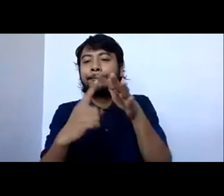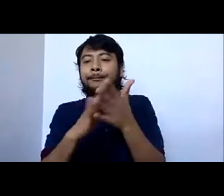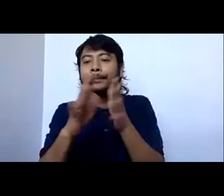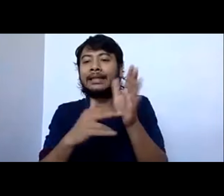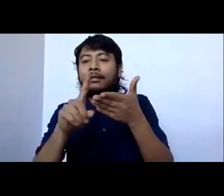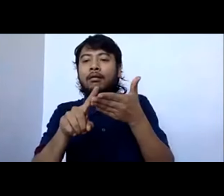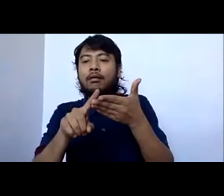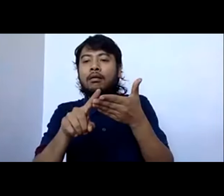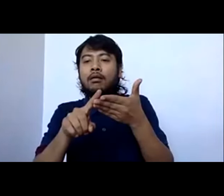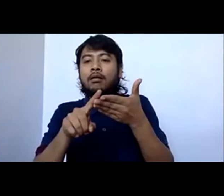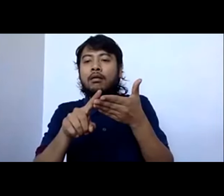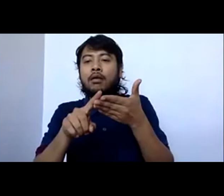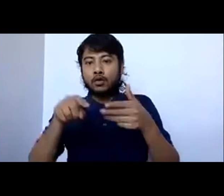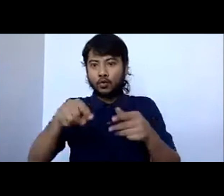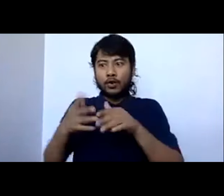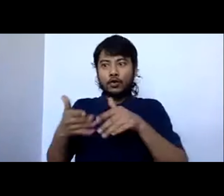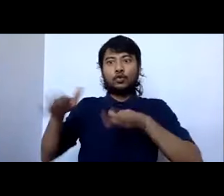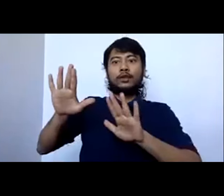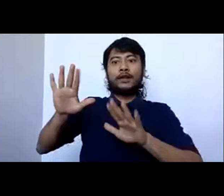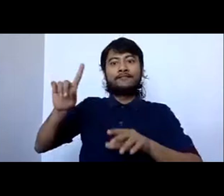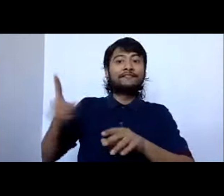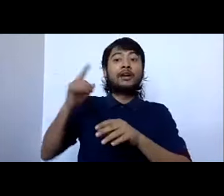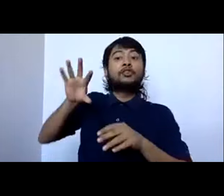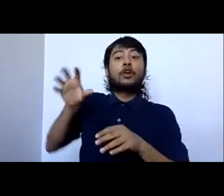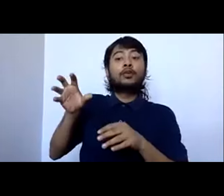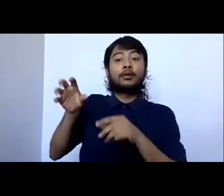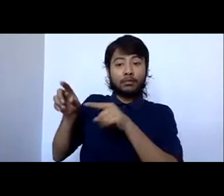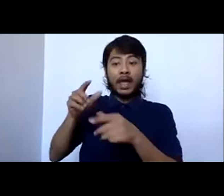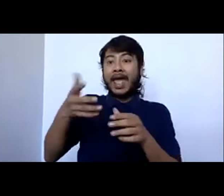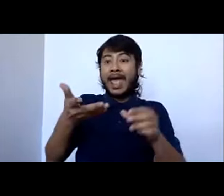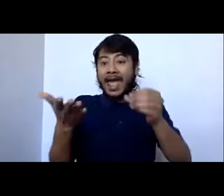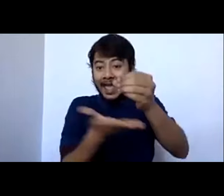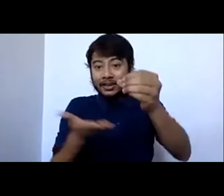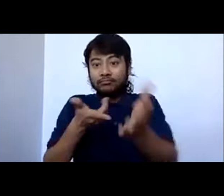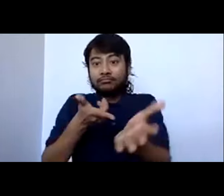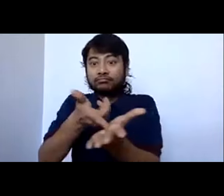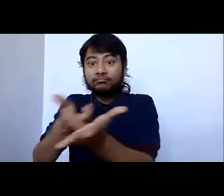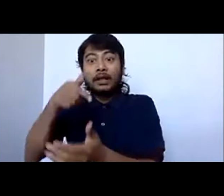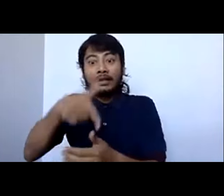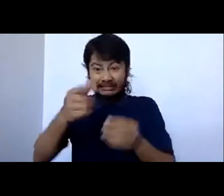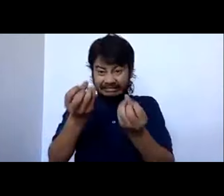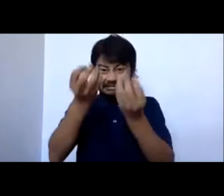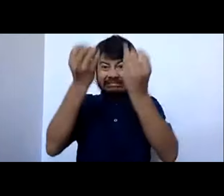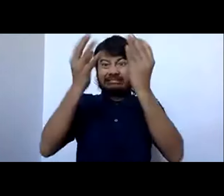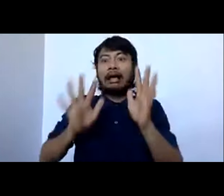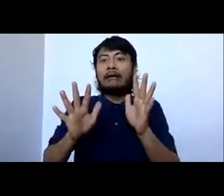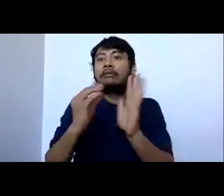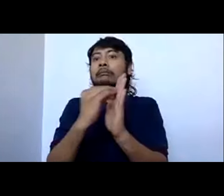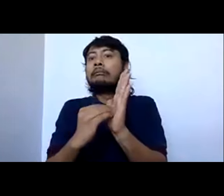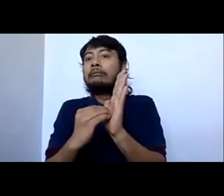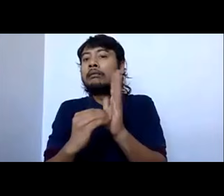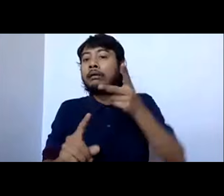for a price on agricultural emissions, and we're currently building the world's only farm-level emission measurement, management, and pricing system.